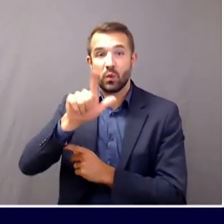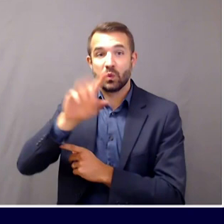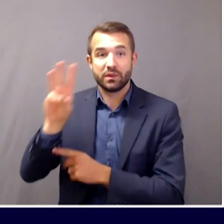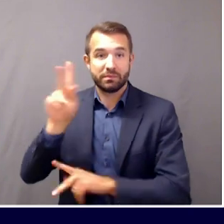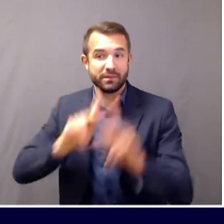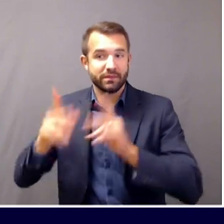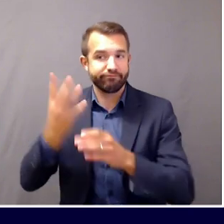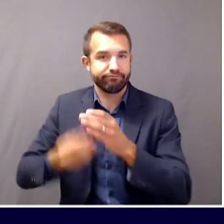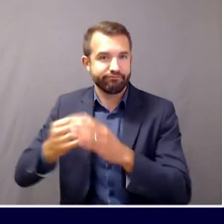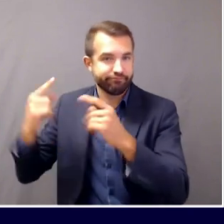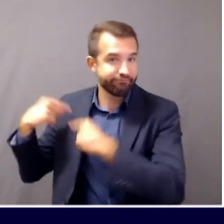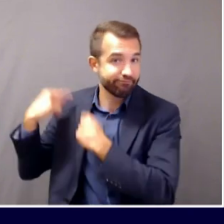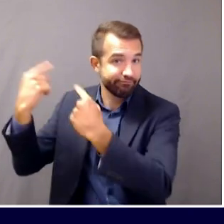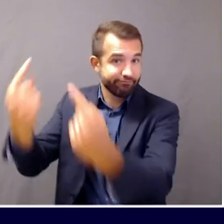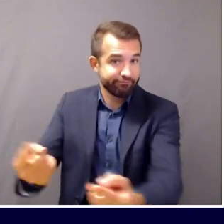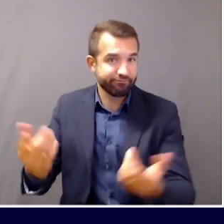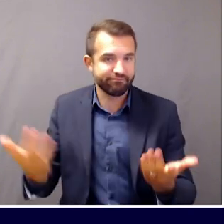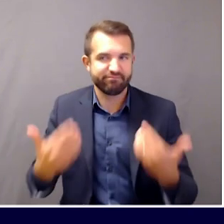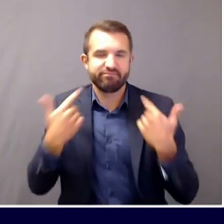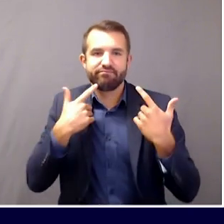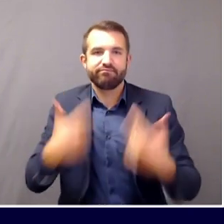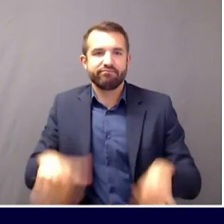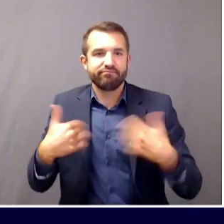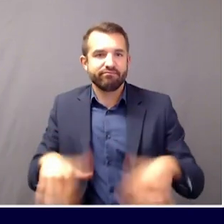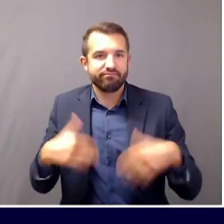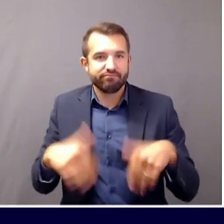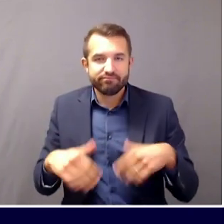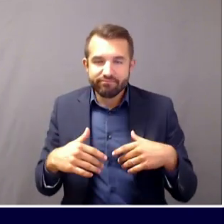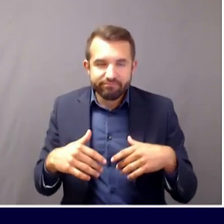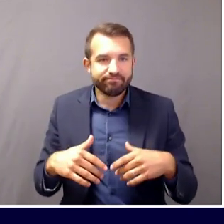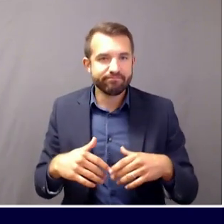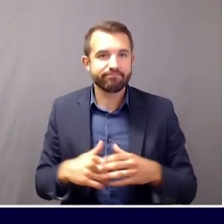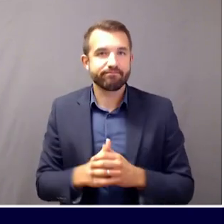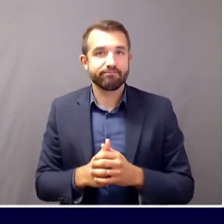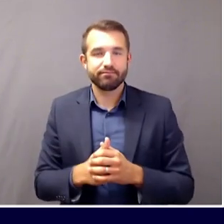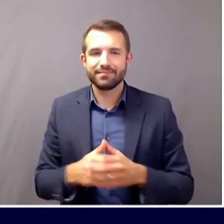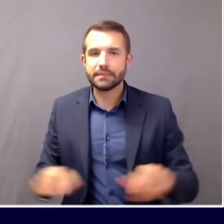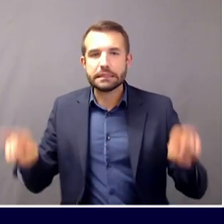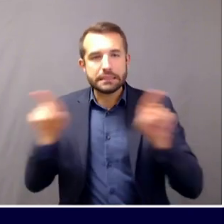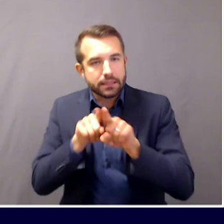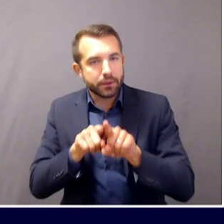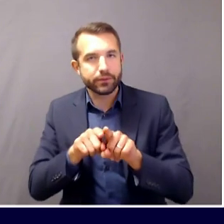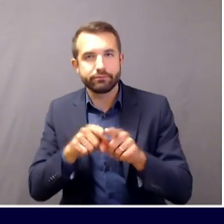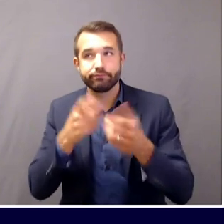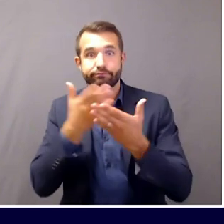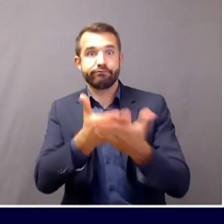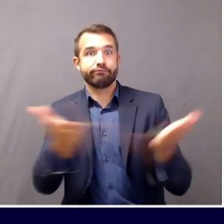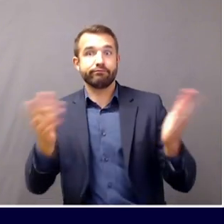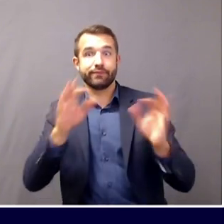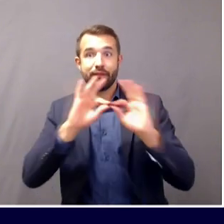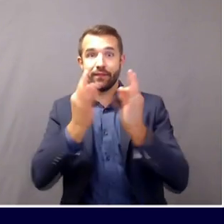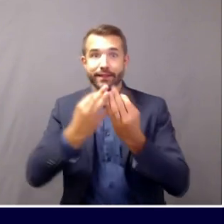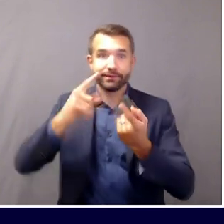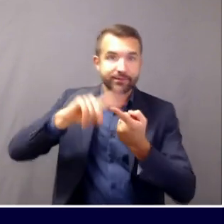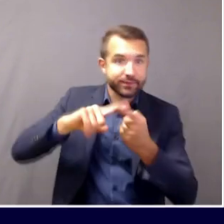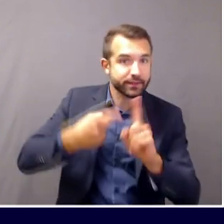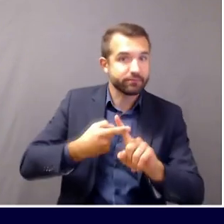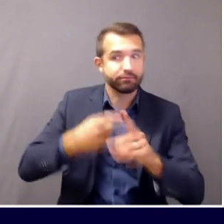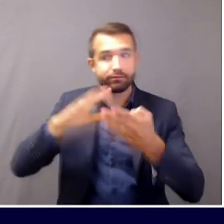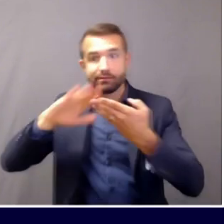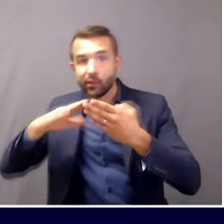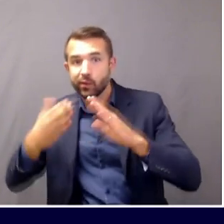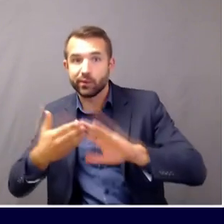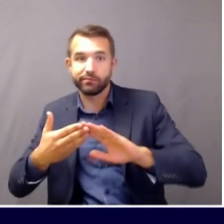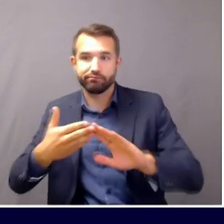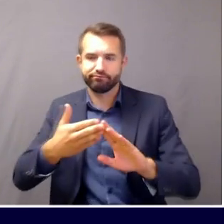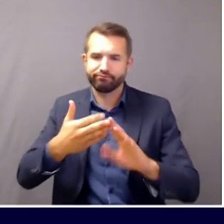-19. As we always do, we offer our deepest condolences to her family, her friends,